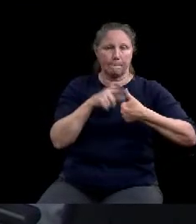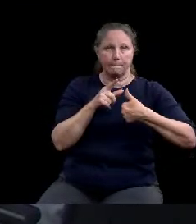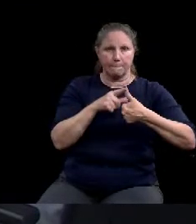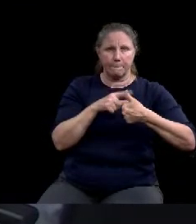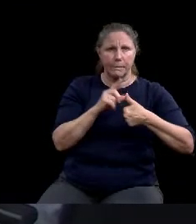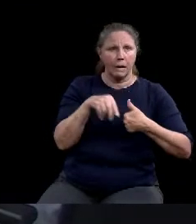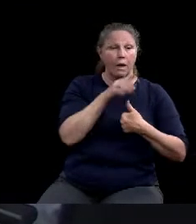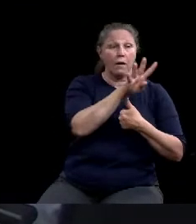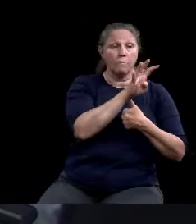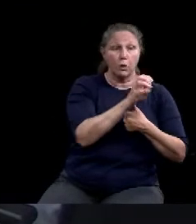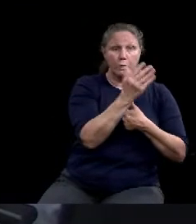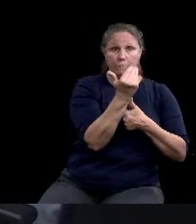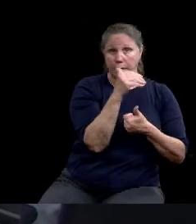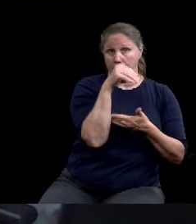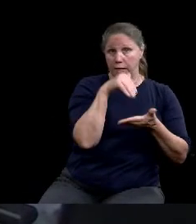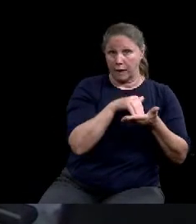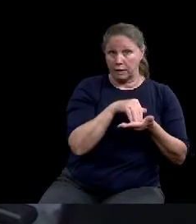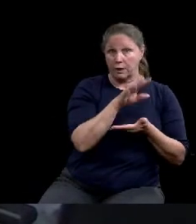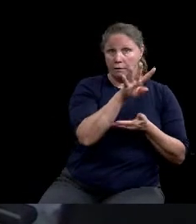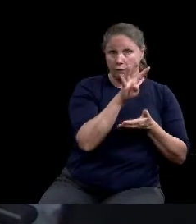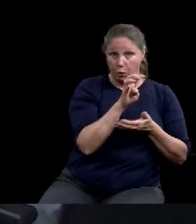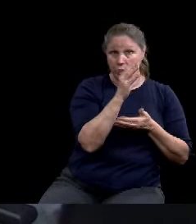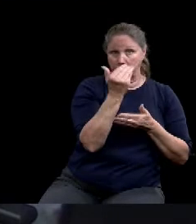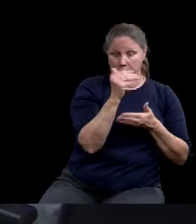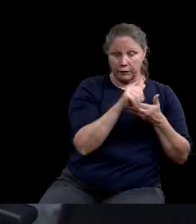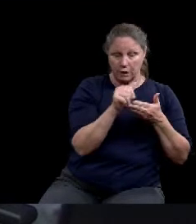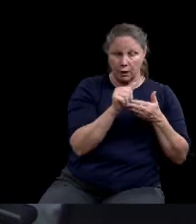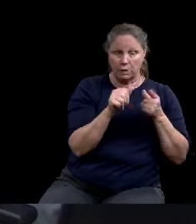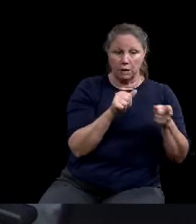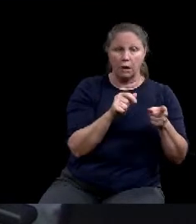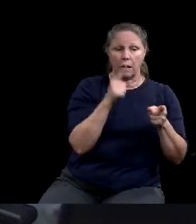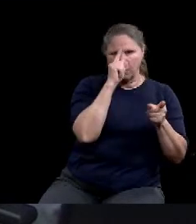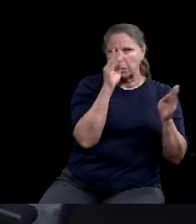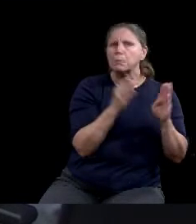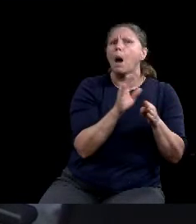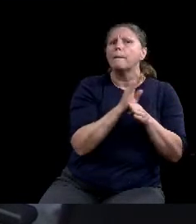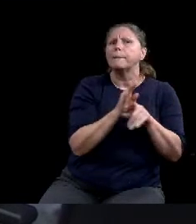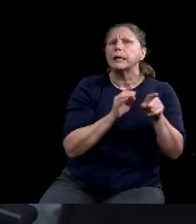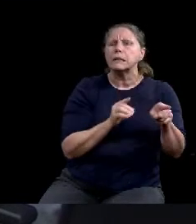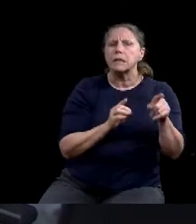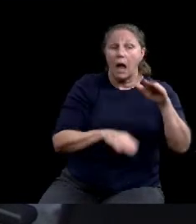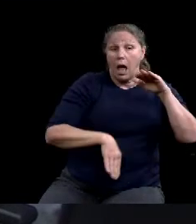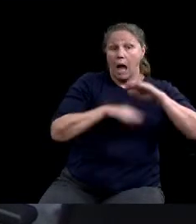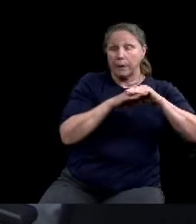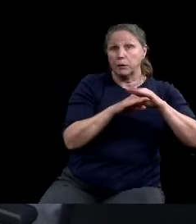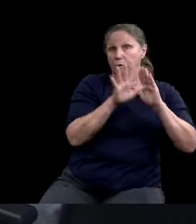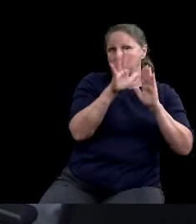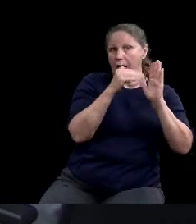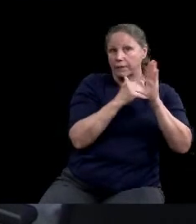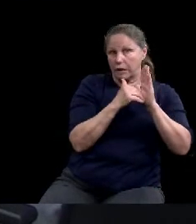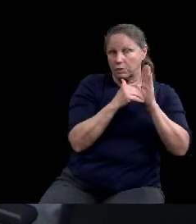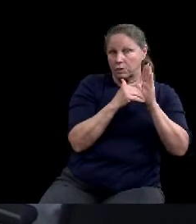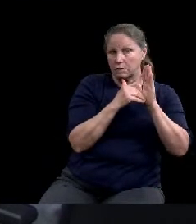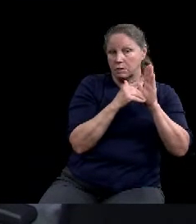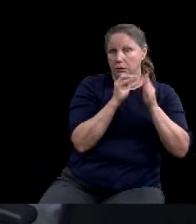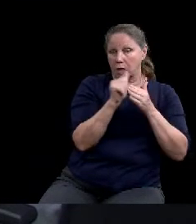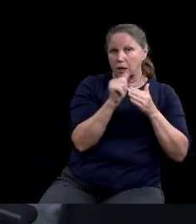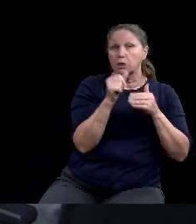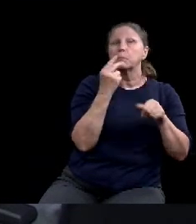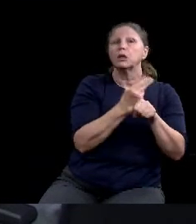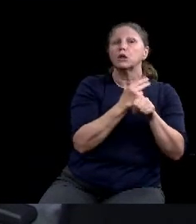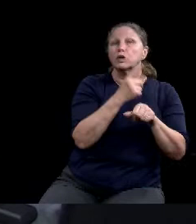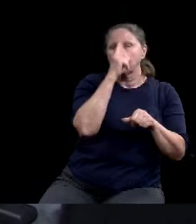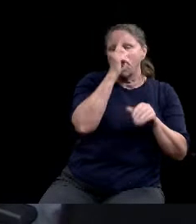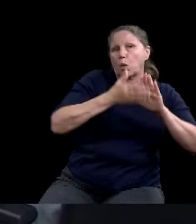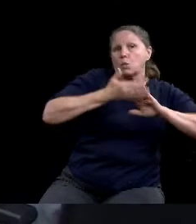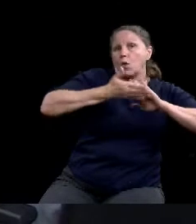for small businesses up to $5,000 to be used for operational costs to help sustain businesses